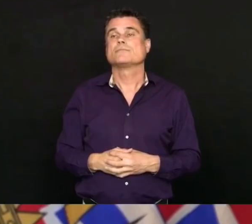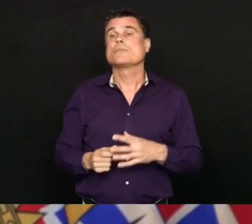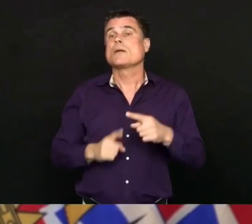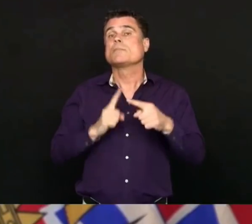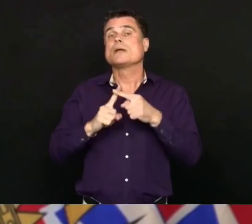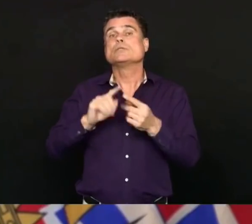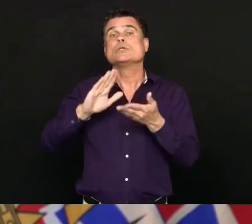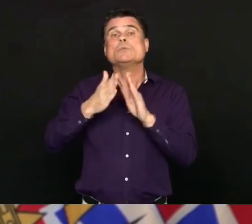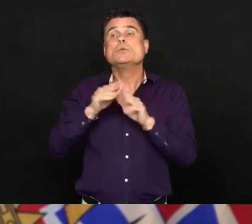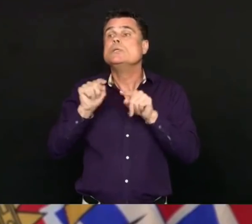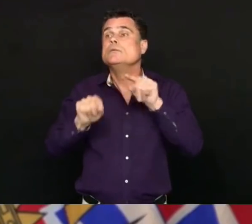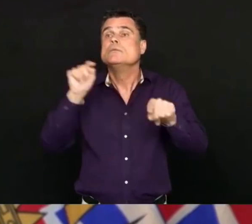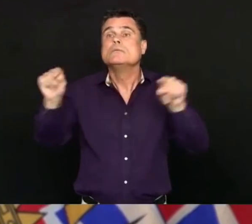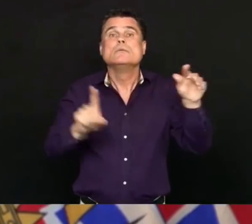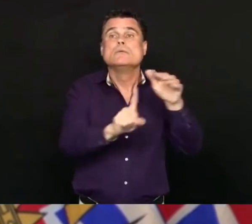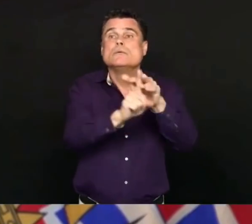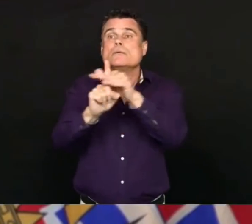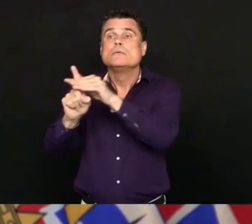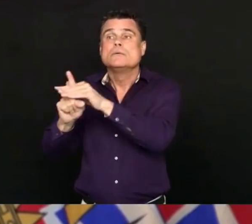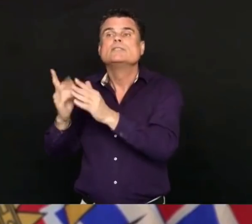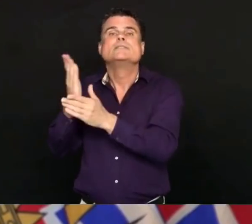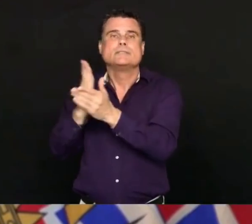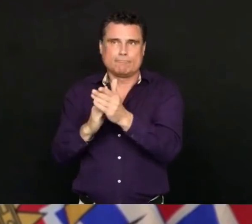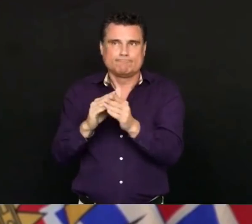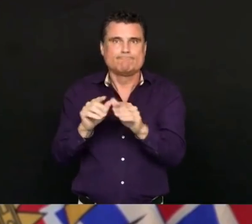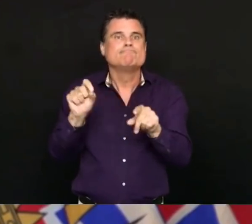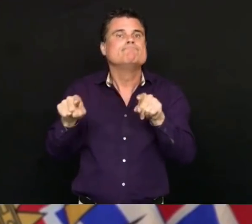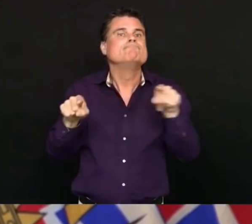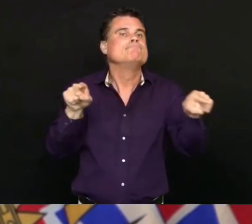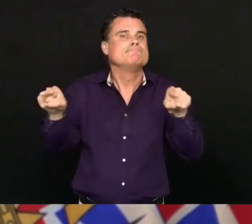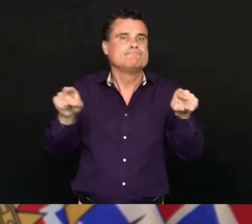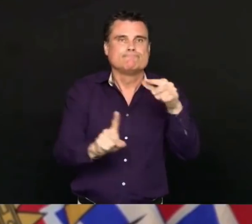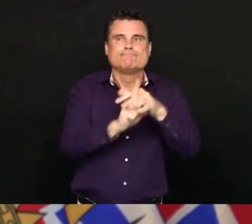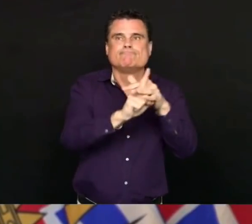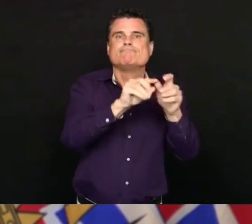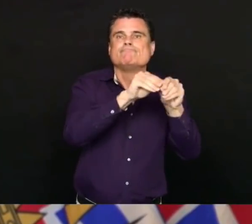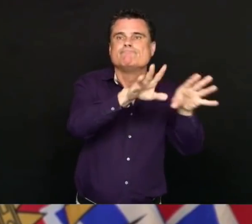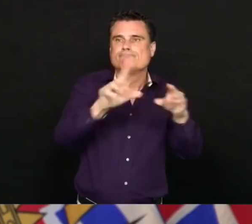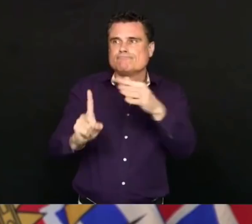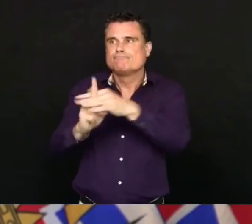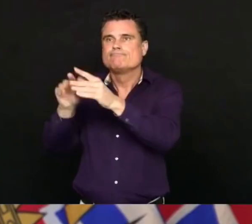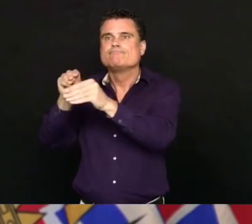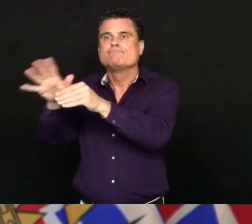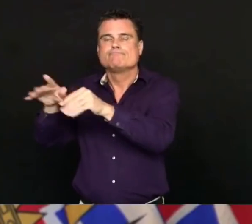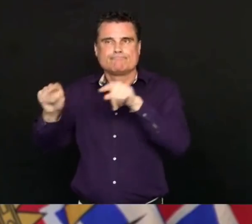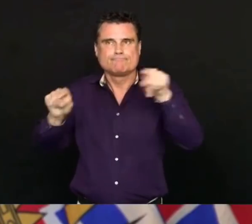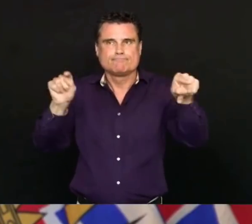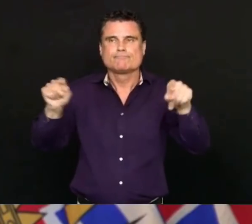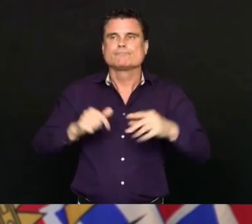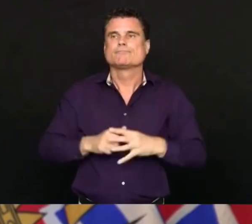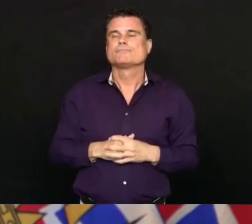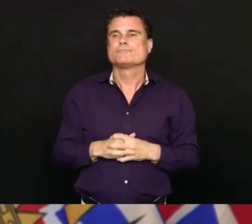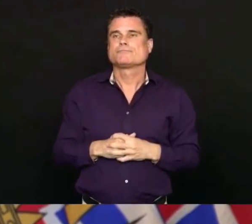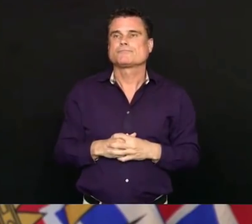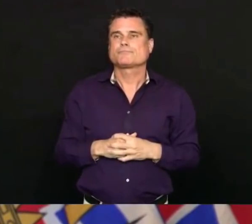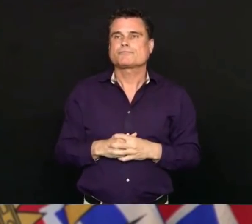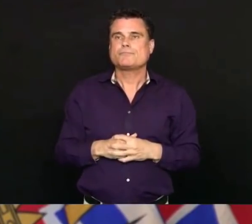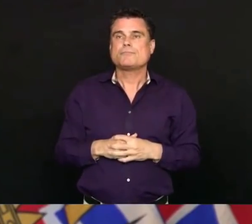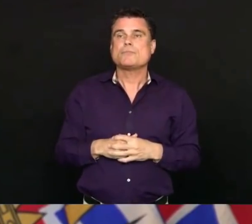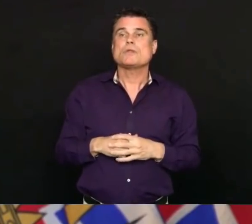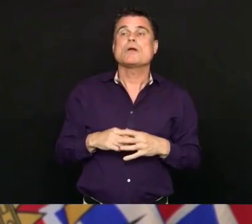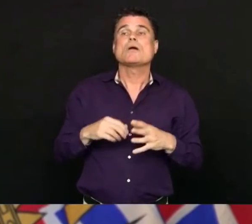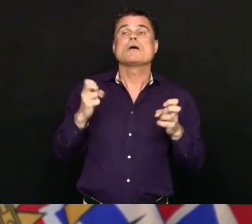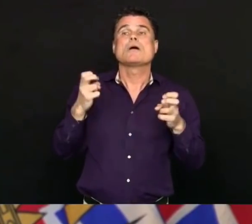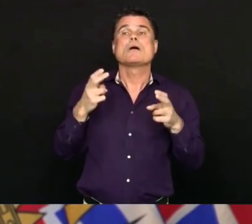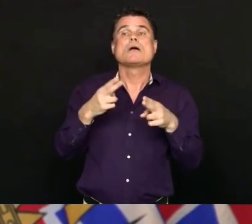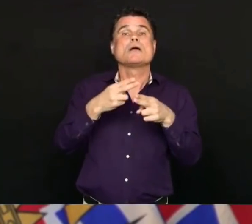in the interior we have the outbreak related to temporary foreign workers and a nursery. There